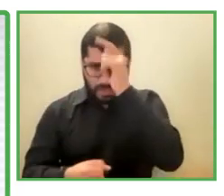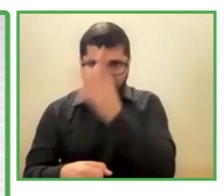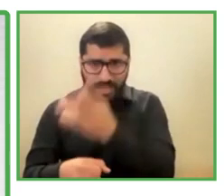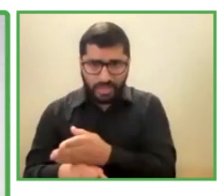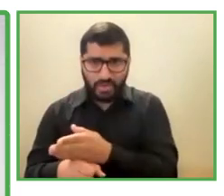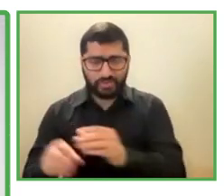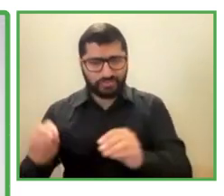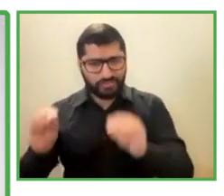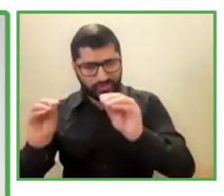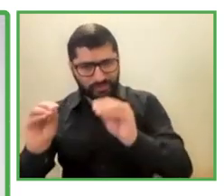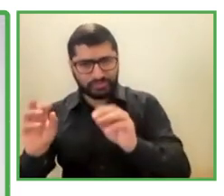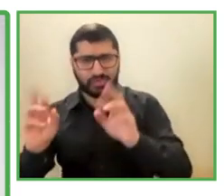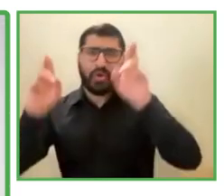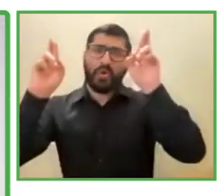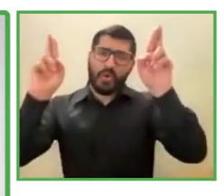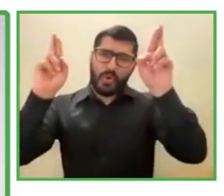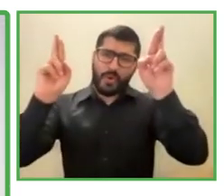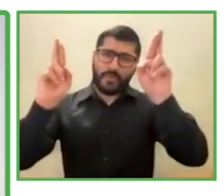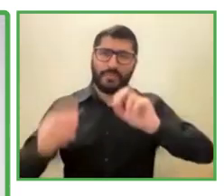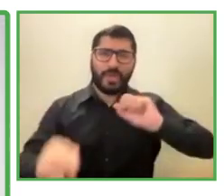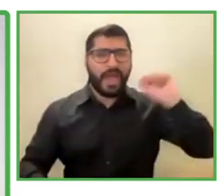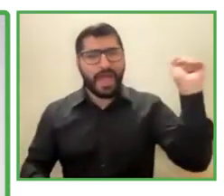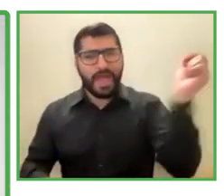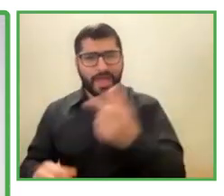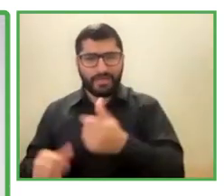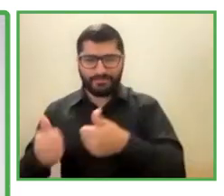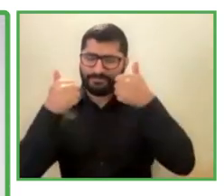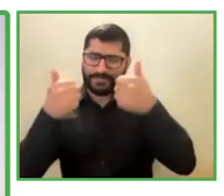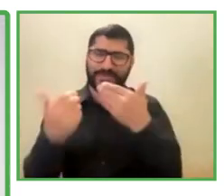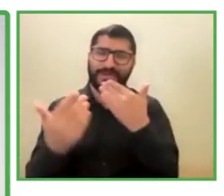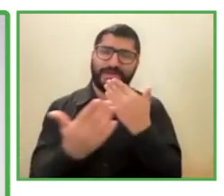studies, and hopefully everything turns out great. Thank you.